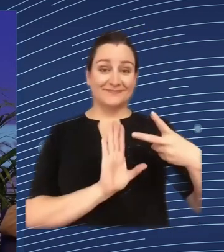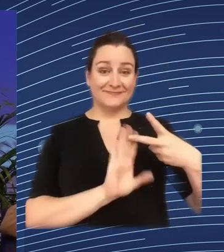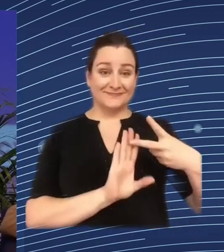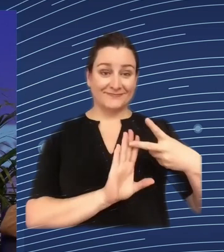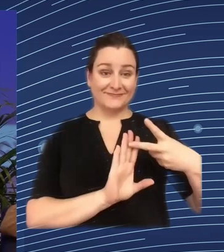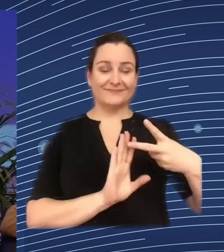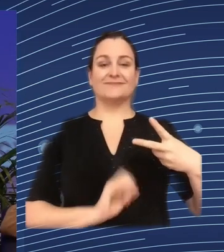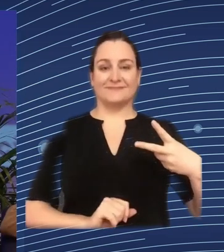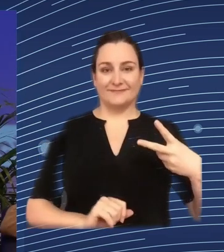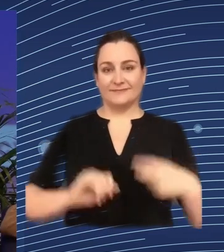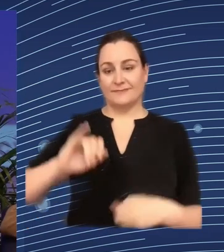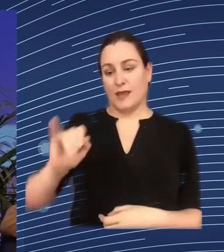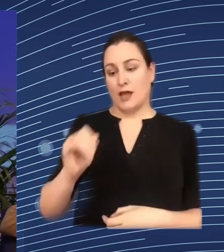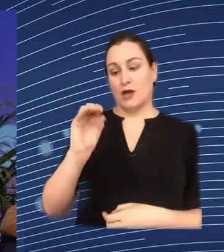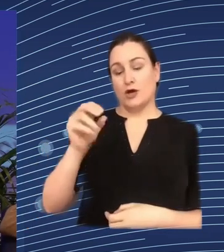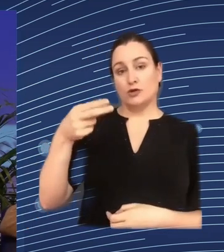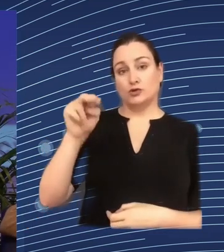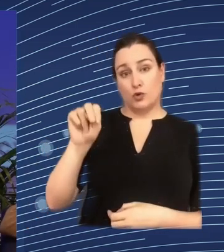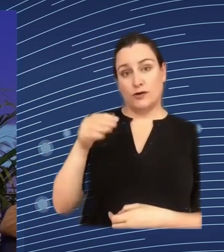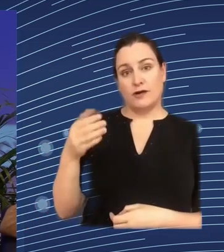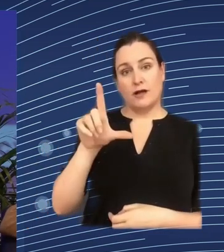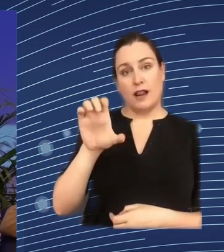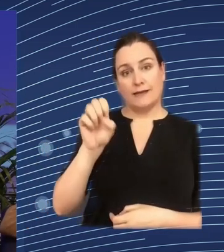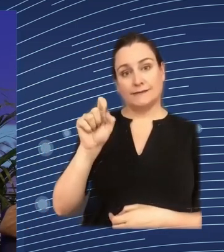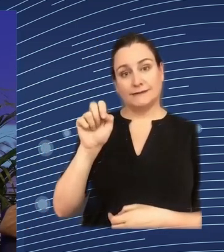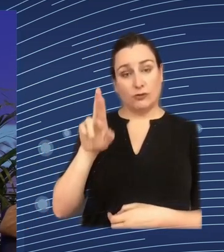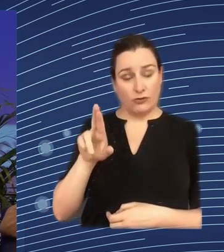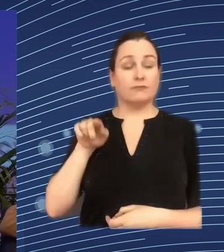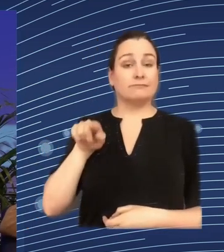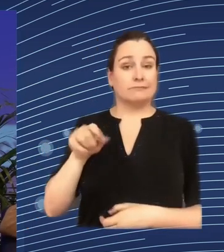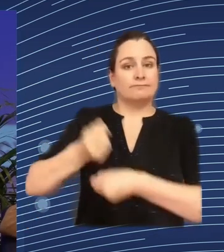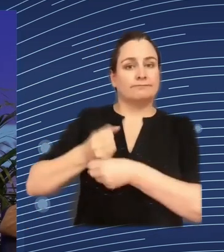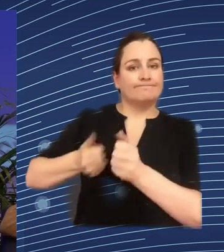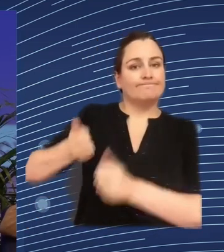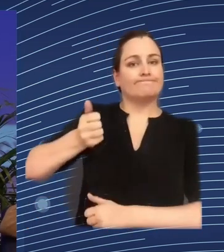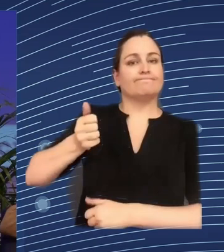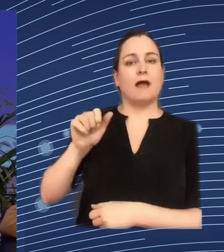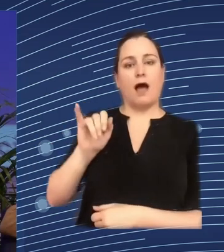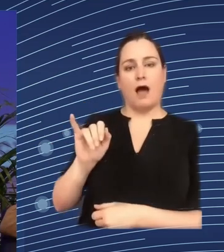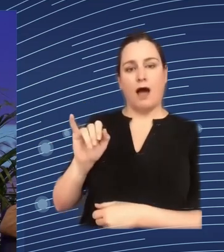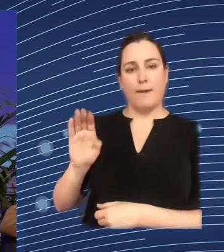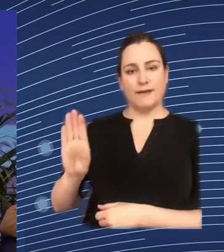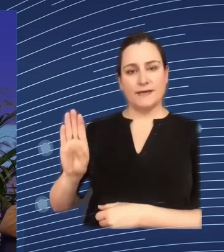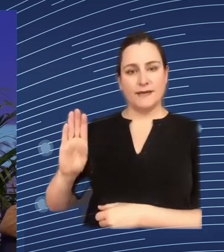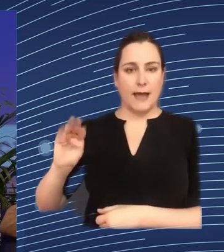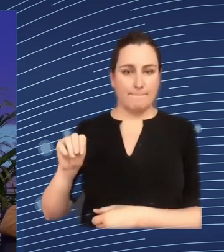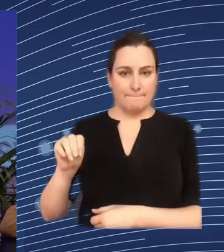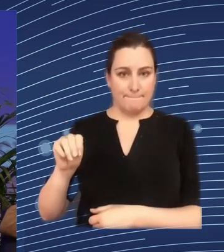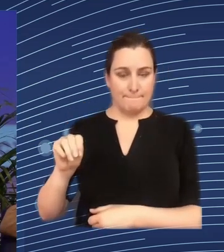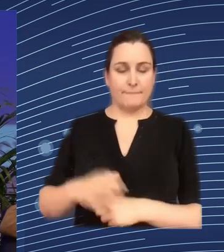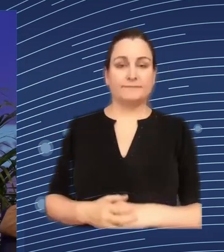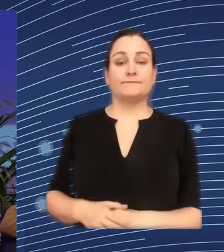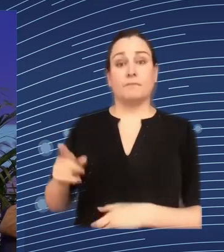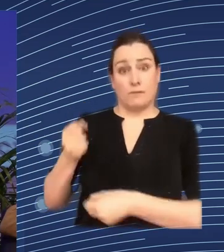is is John Lester vice president in IBM for HR technology data and AI he has been with IBM